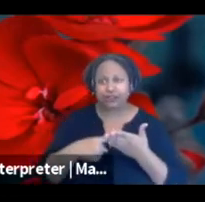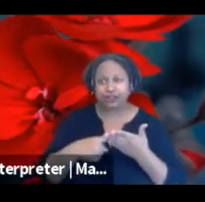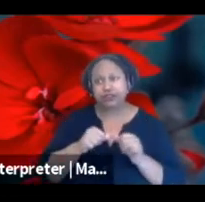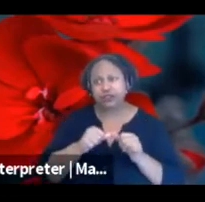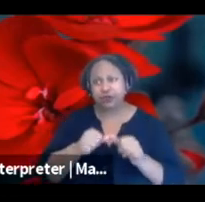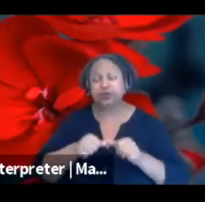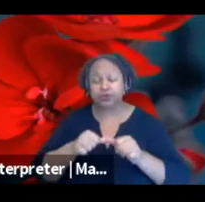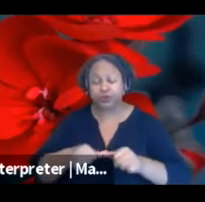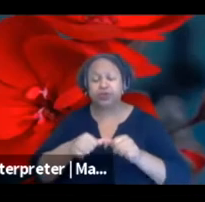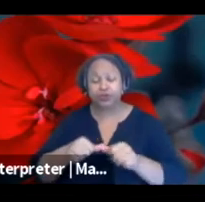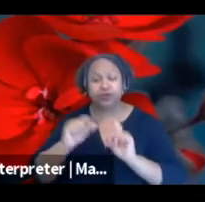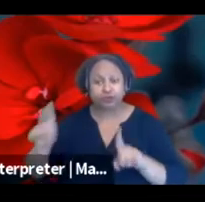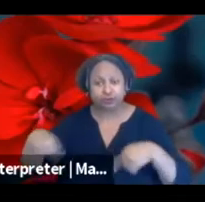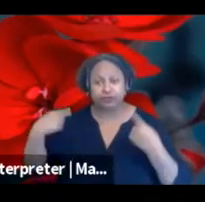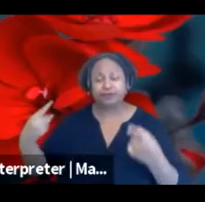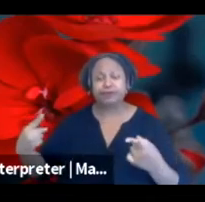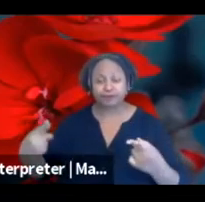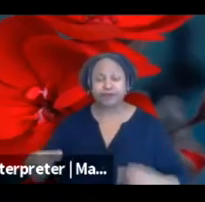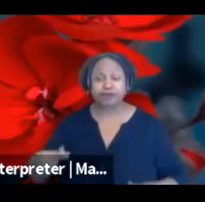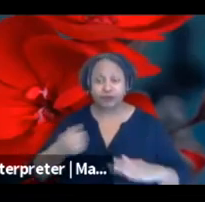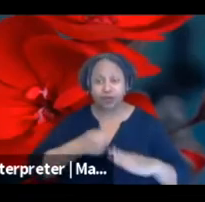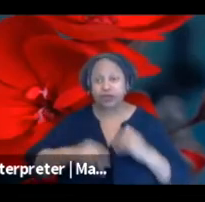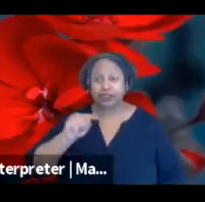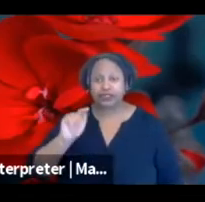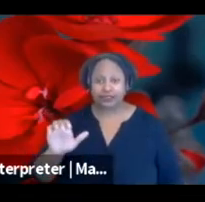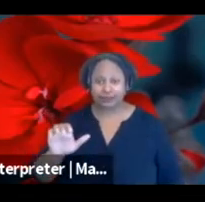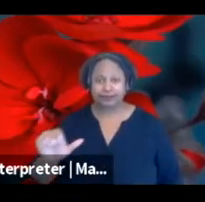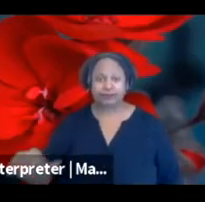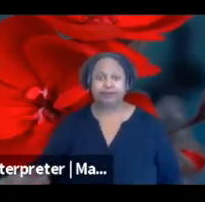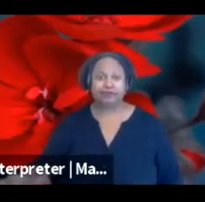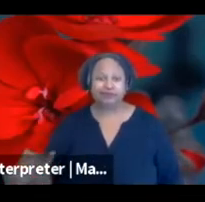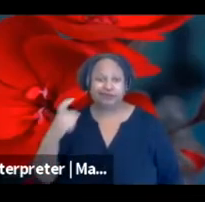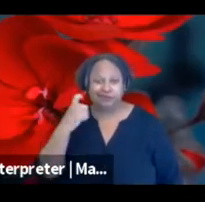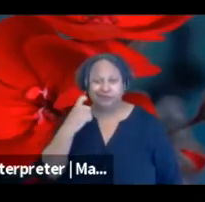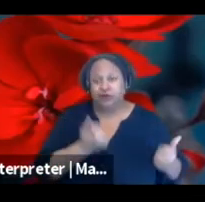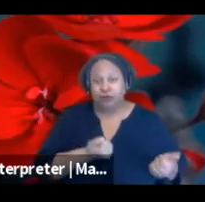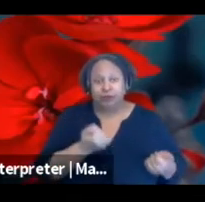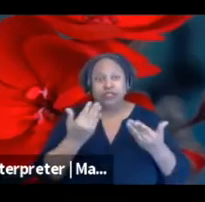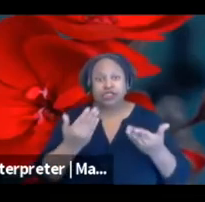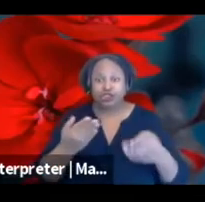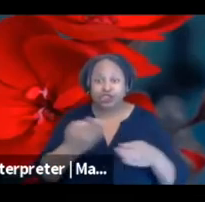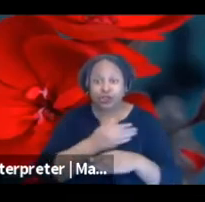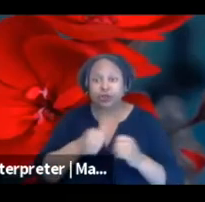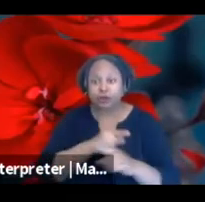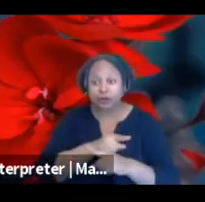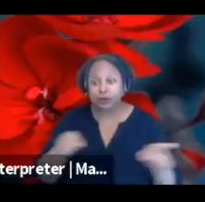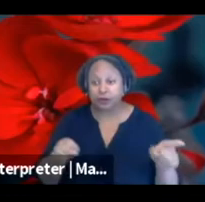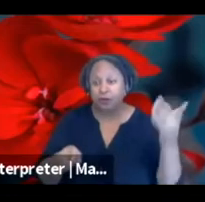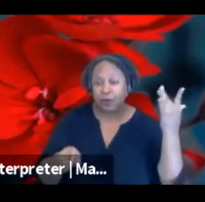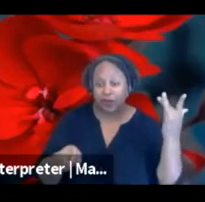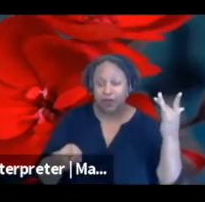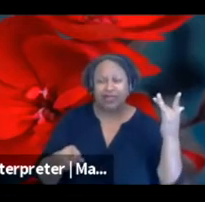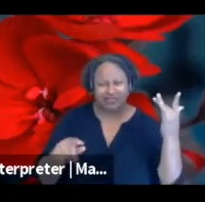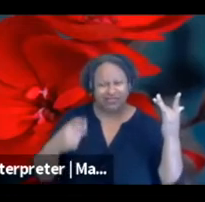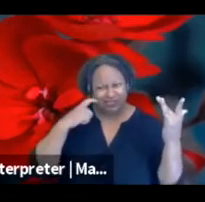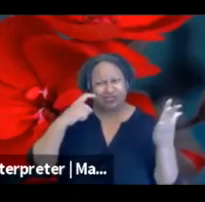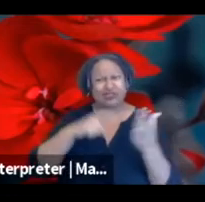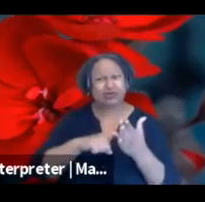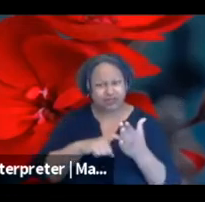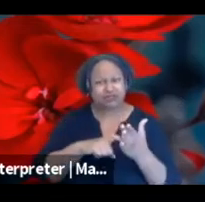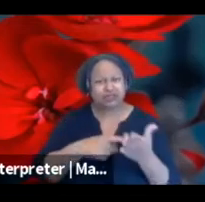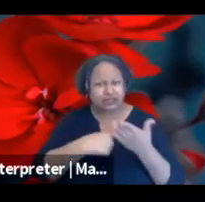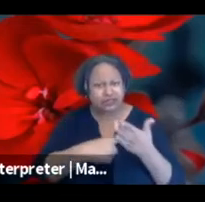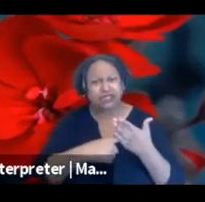conversation we've been having at TUC. So these recommendations I wanted to share because they're the ones that really stood out from all of the